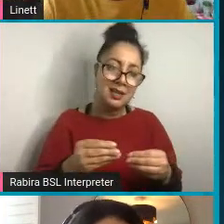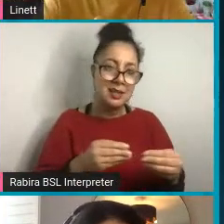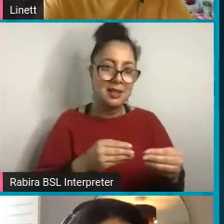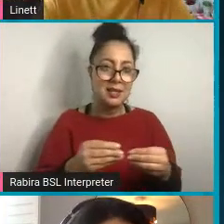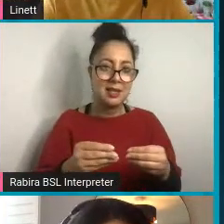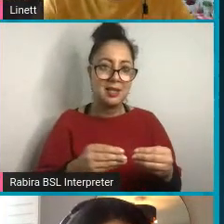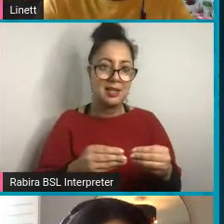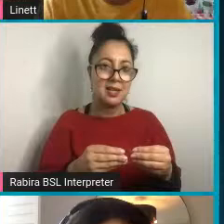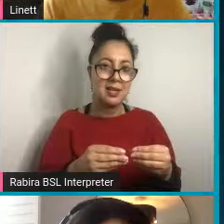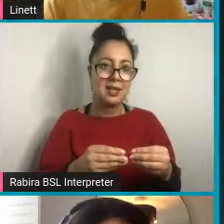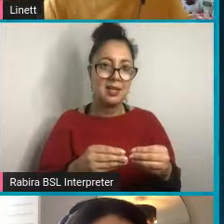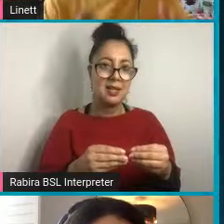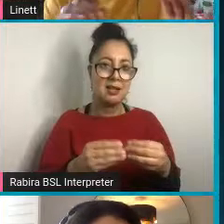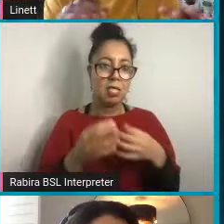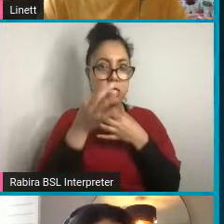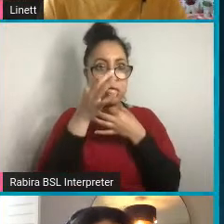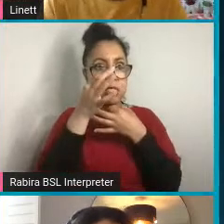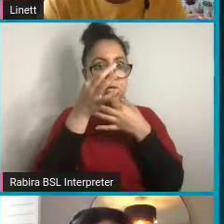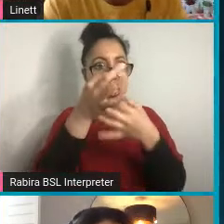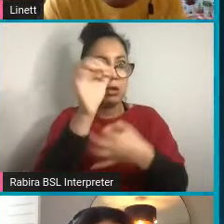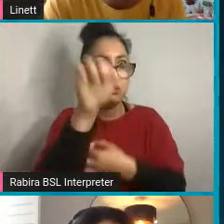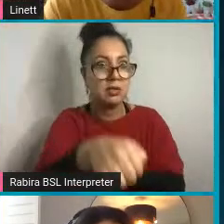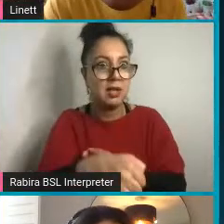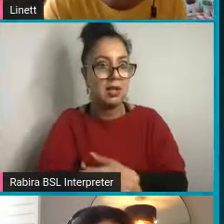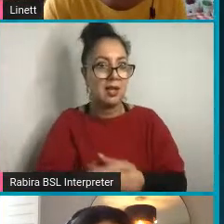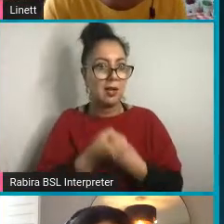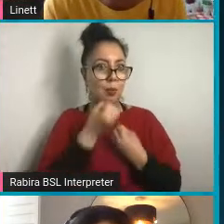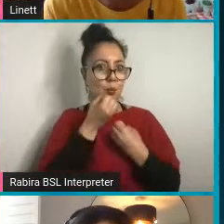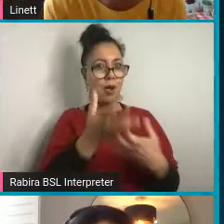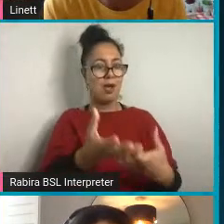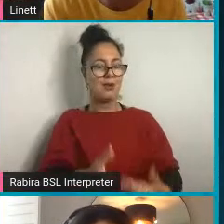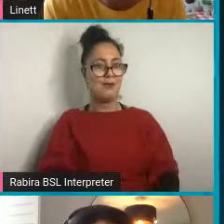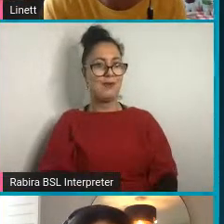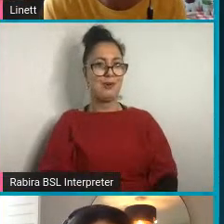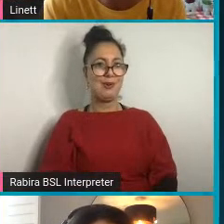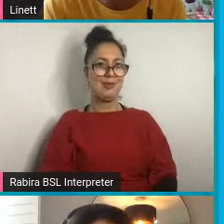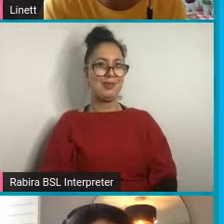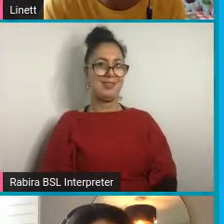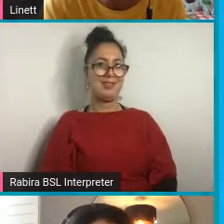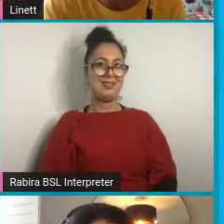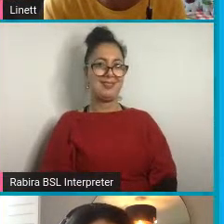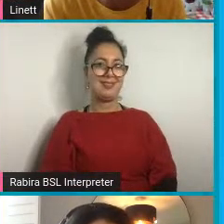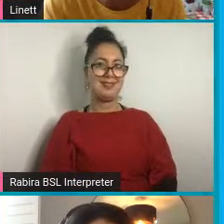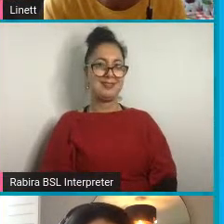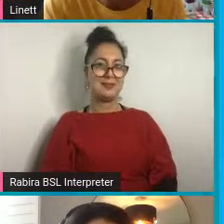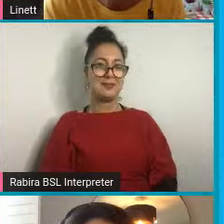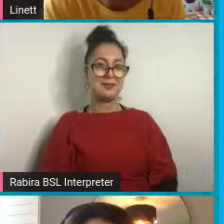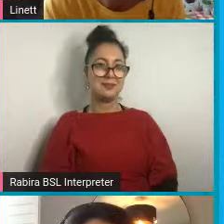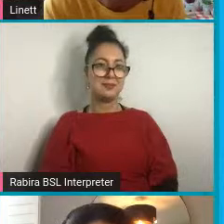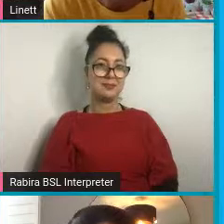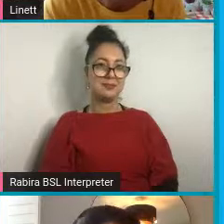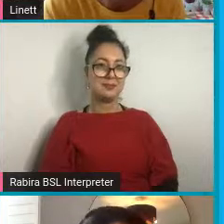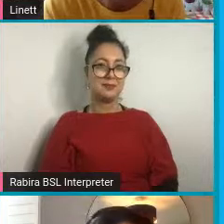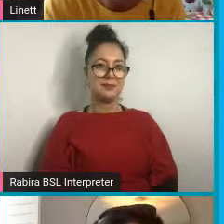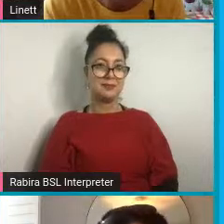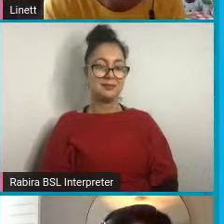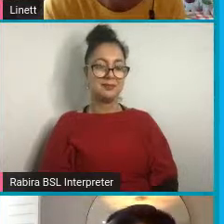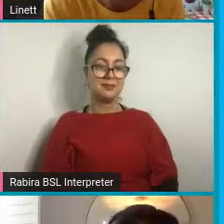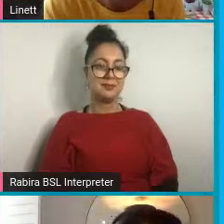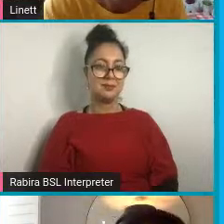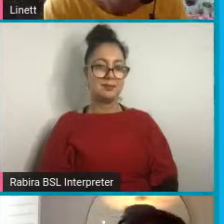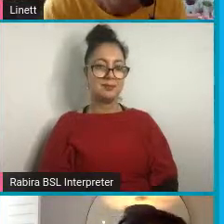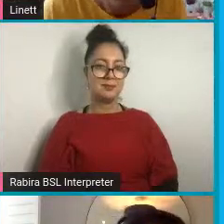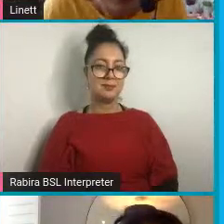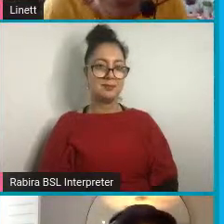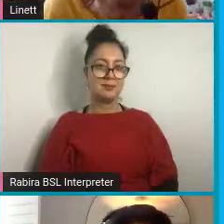they've drawn you in. Yeah. Wonderful design there to get you to have a look. Engaging. Yes.